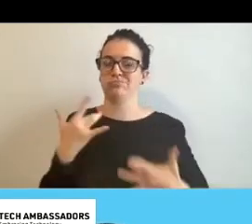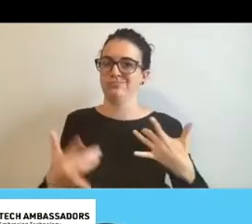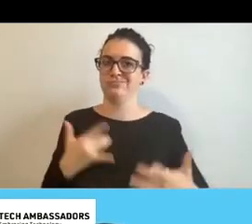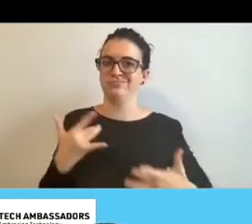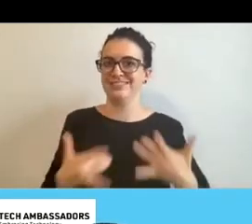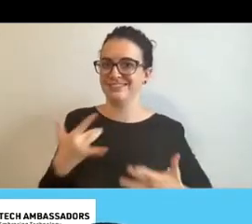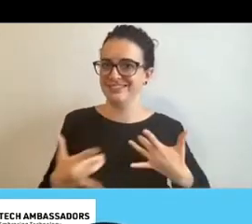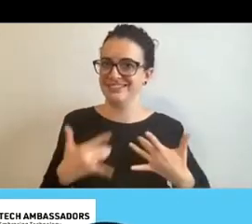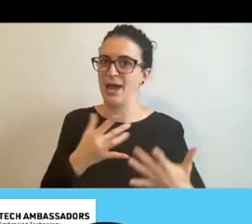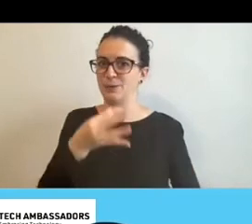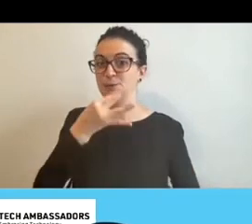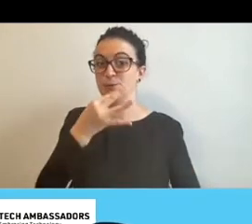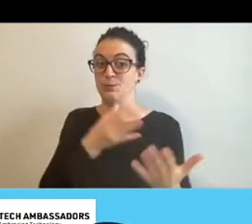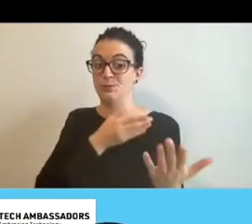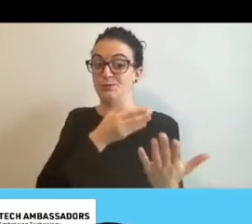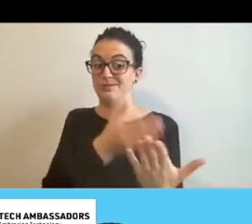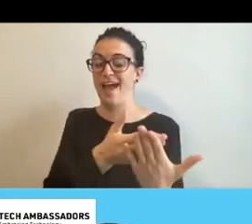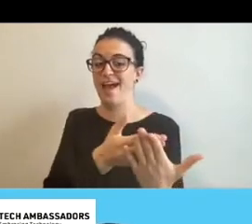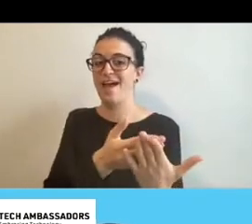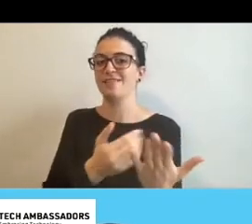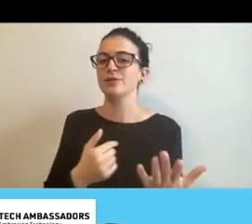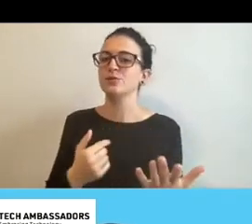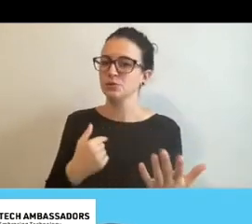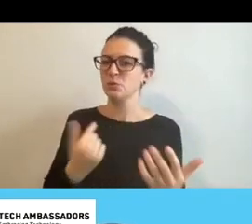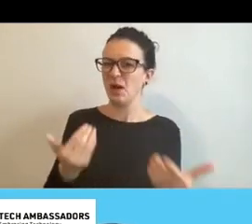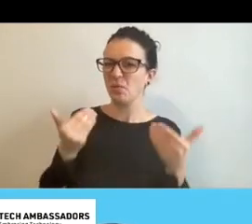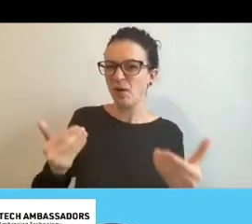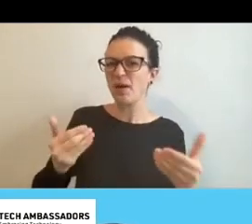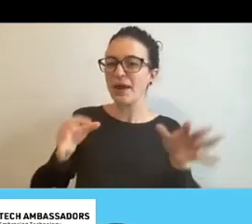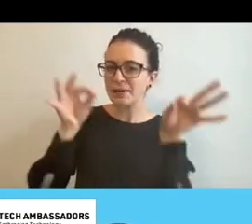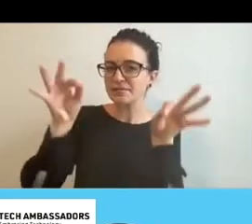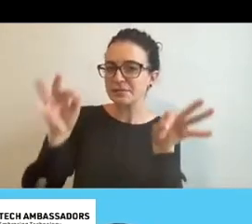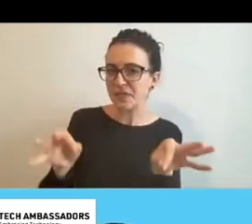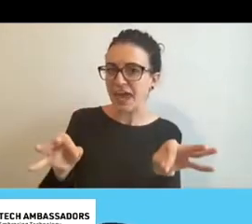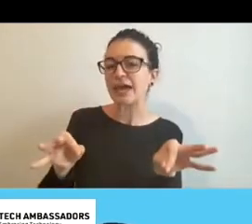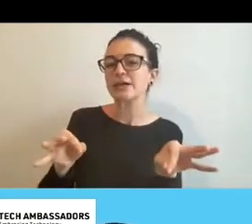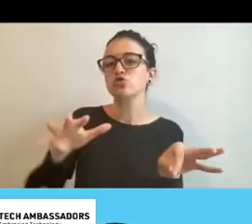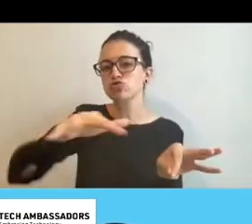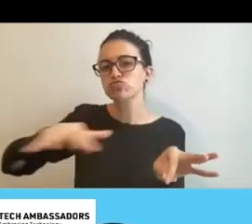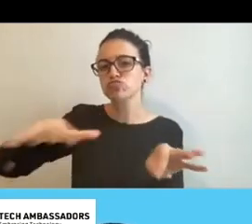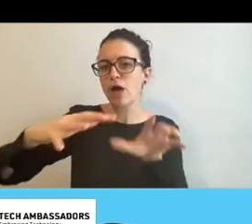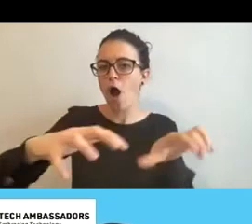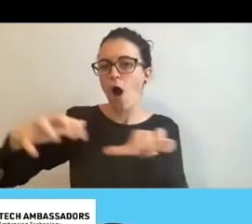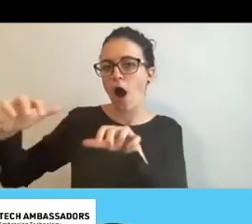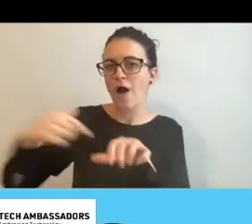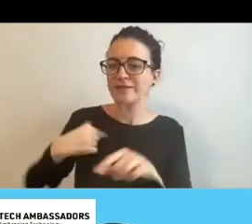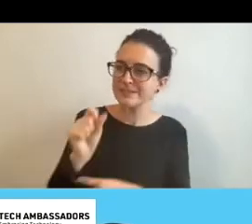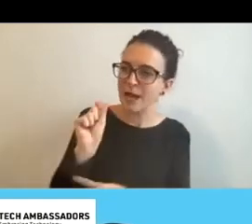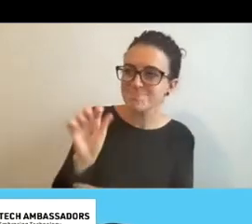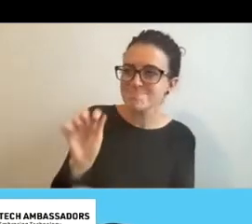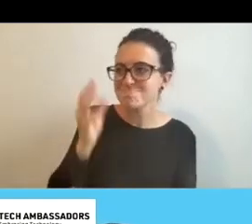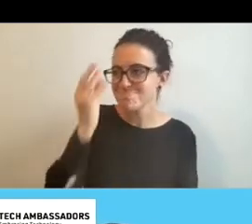like mention that to the group several times because it will